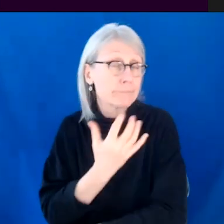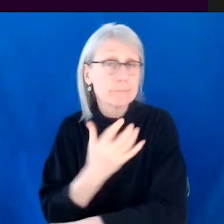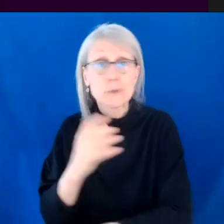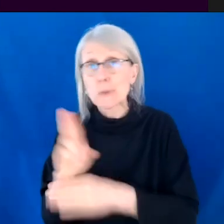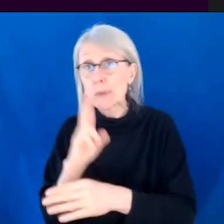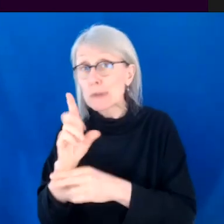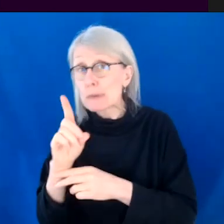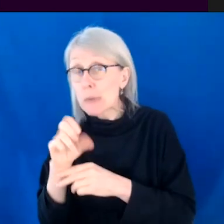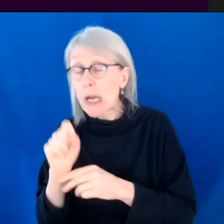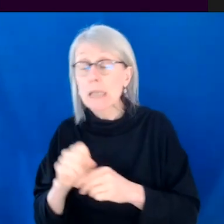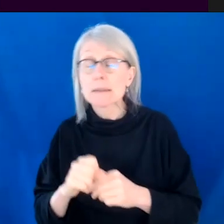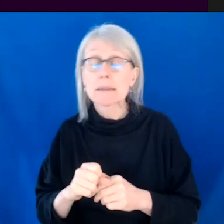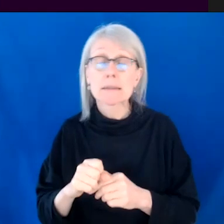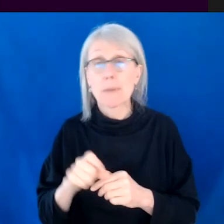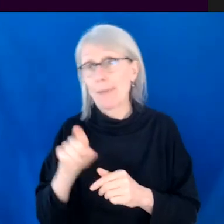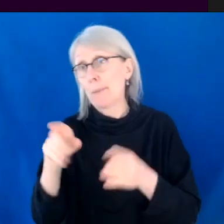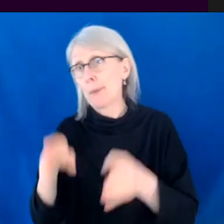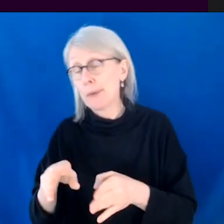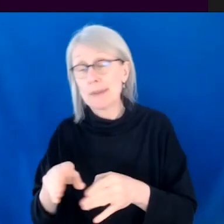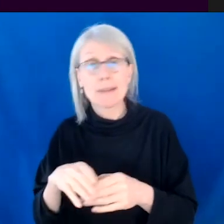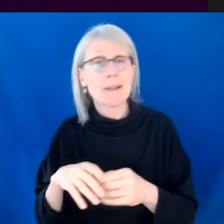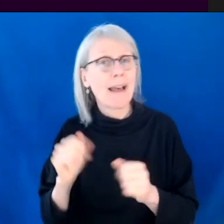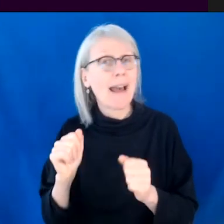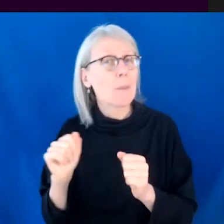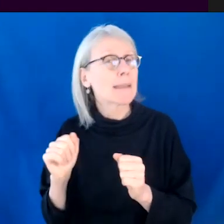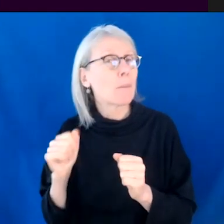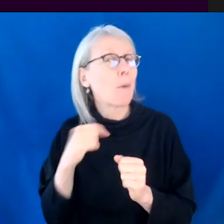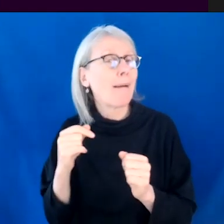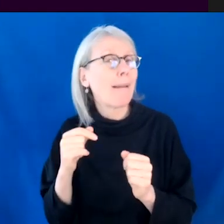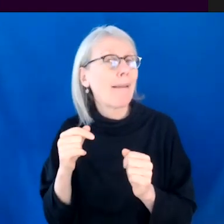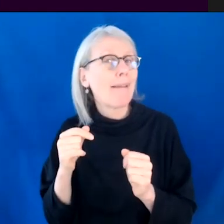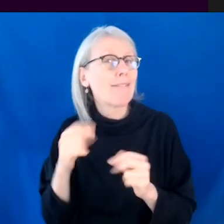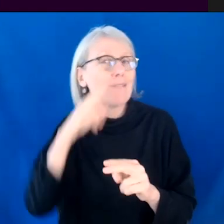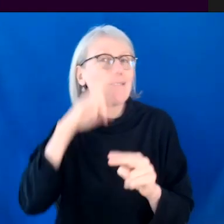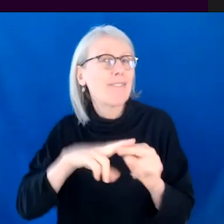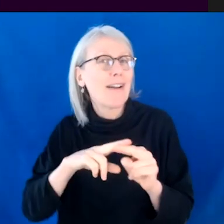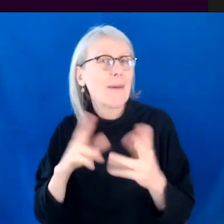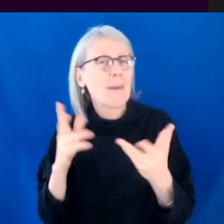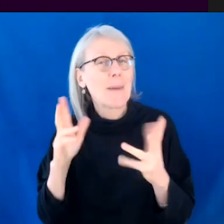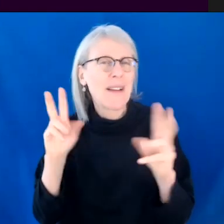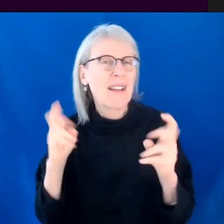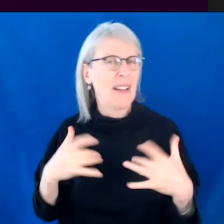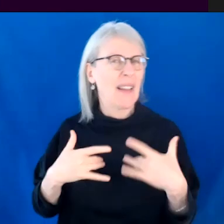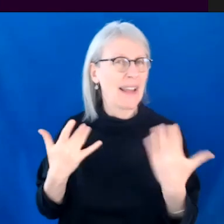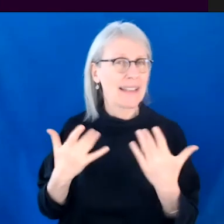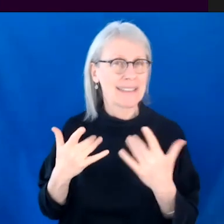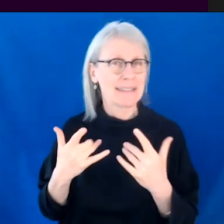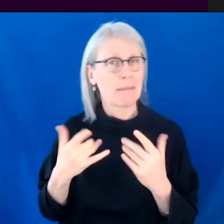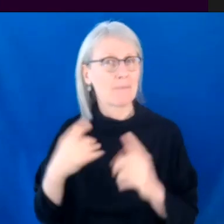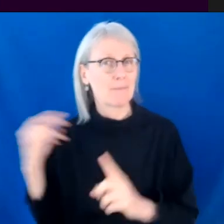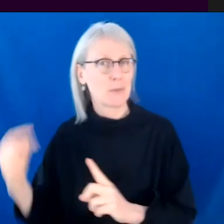with this person or whatever, you know, like I chose the lighter, the lighter story. Um, cause that's kind of my favorite thing.